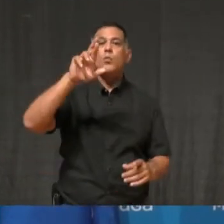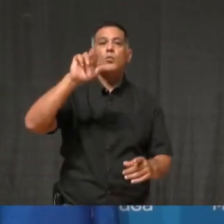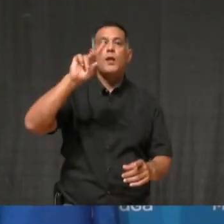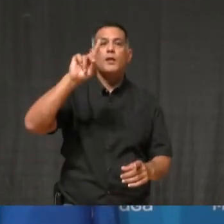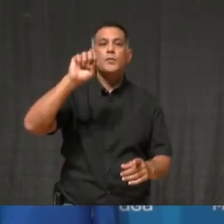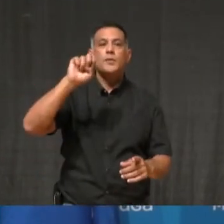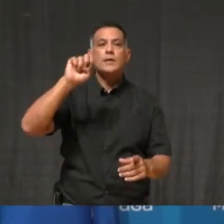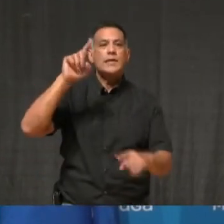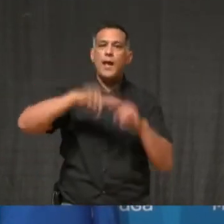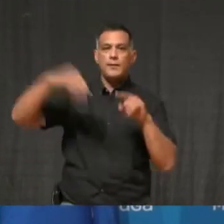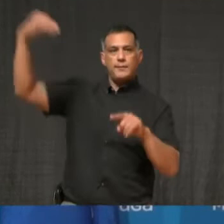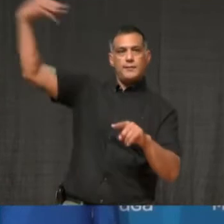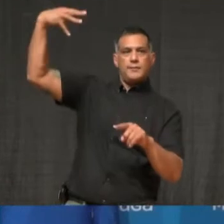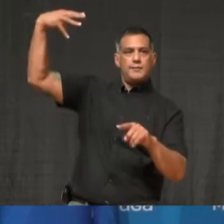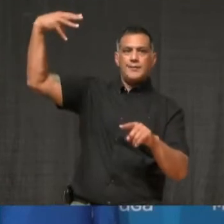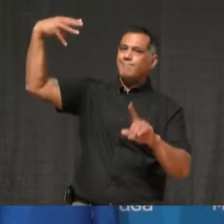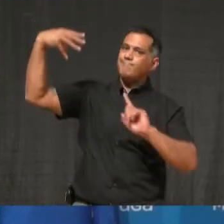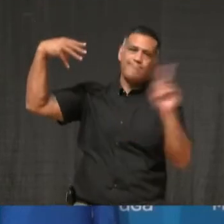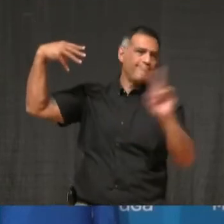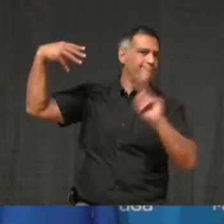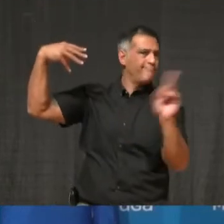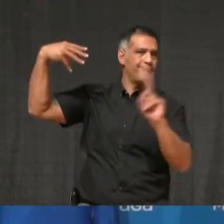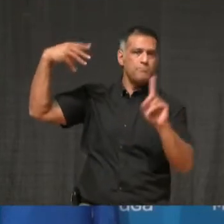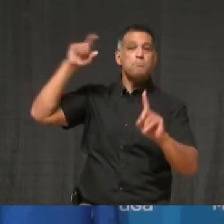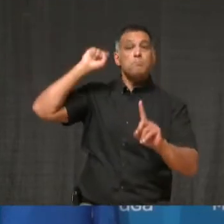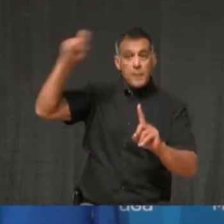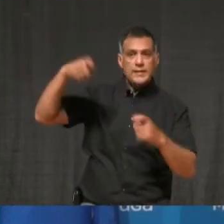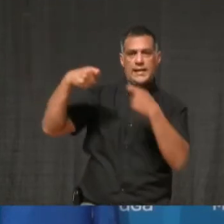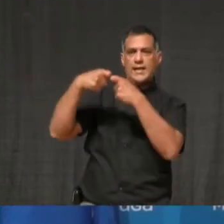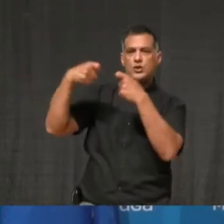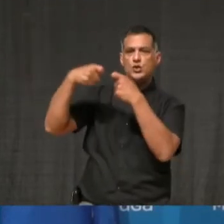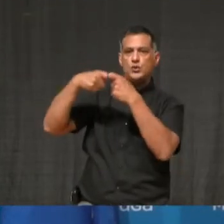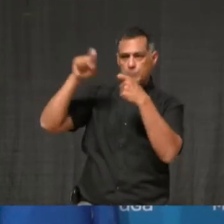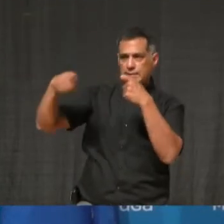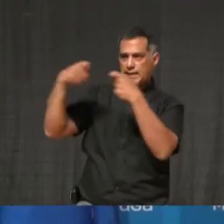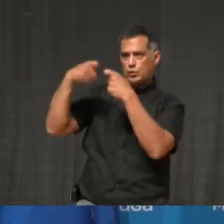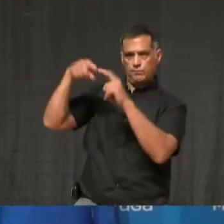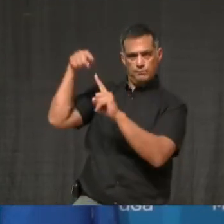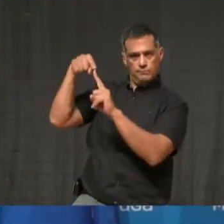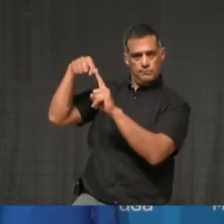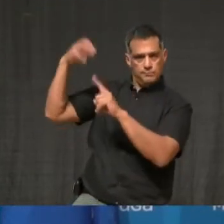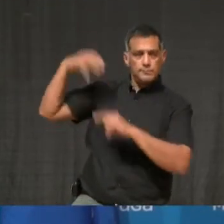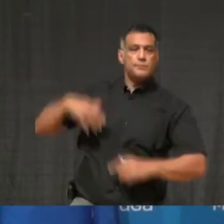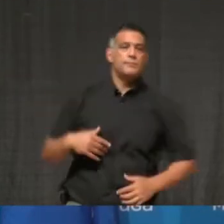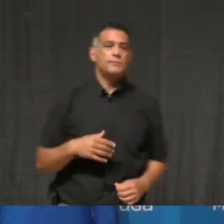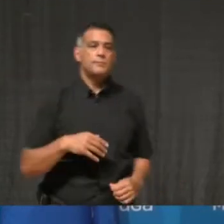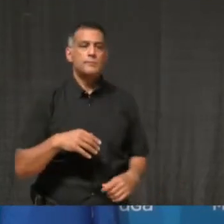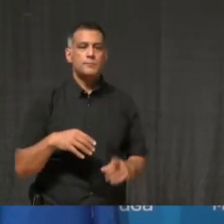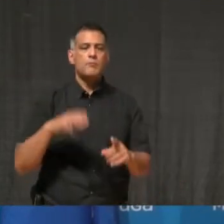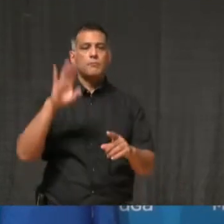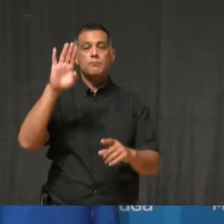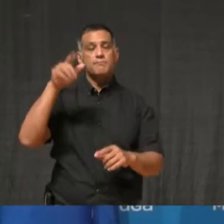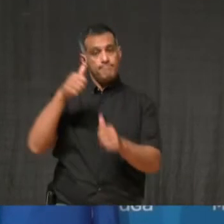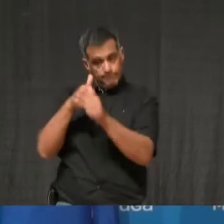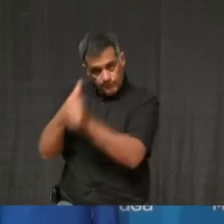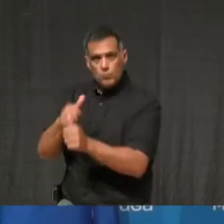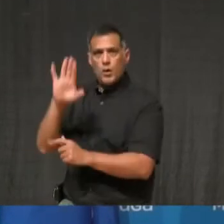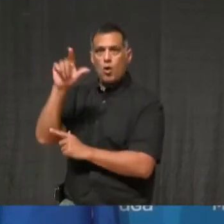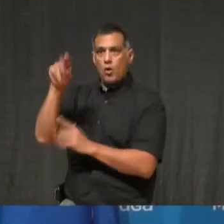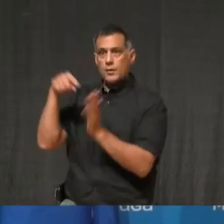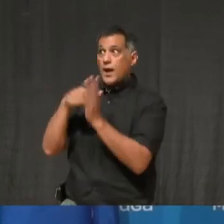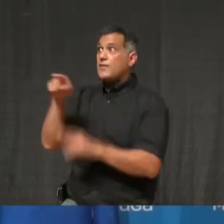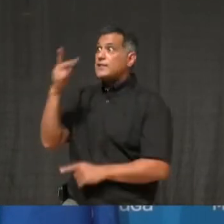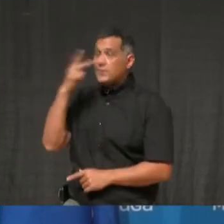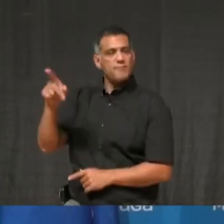lines is what we had been seeing, or by law enforcement had been seeing. They definitely pertain to fully